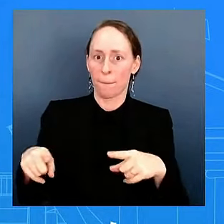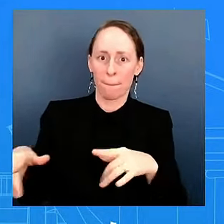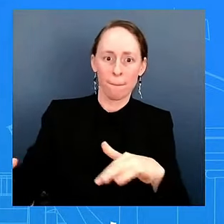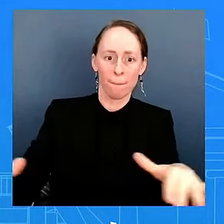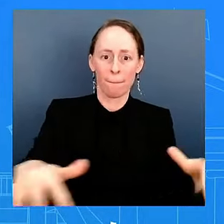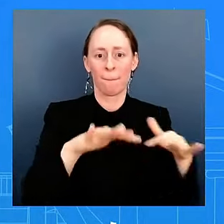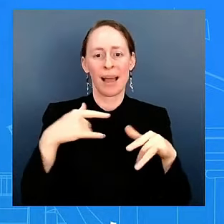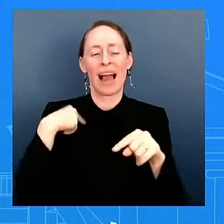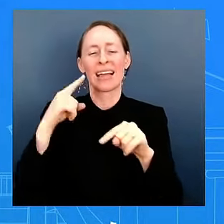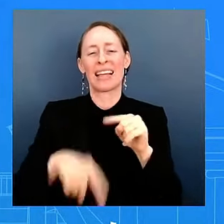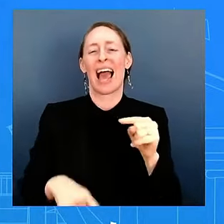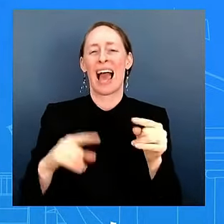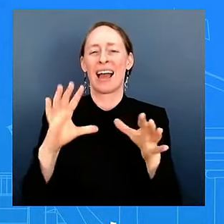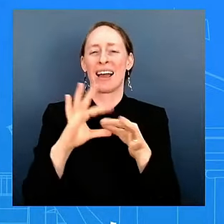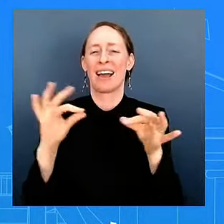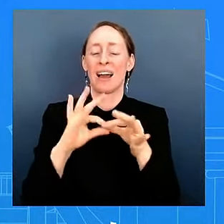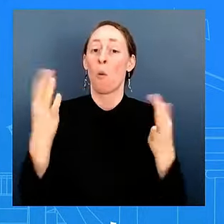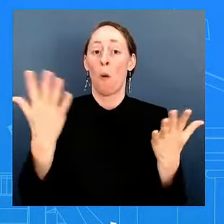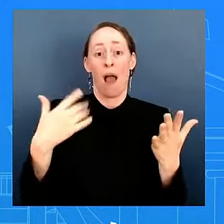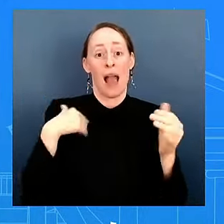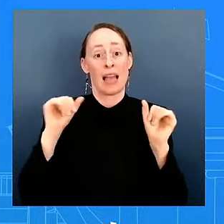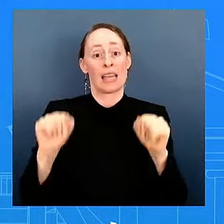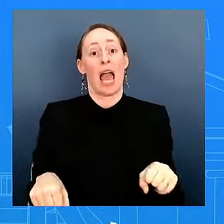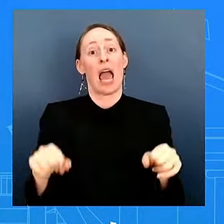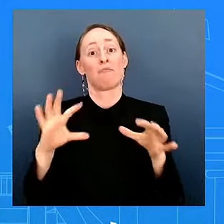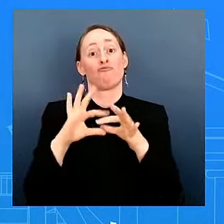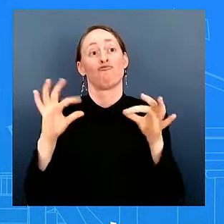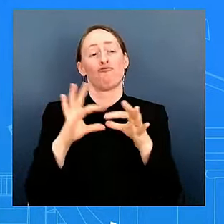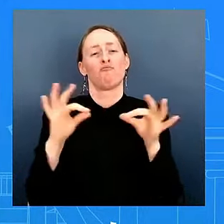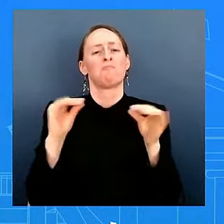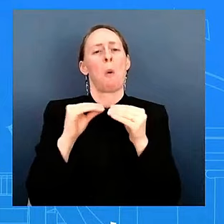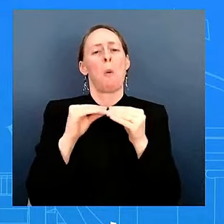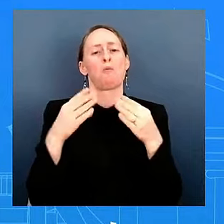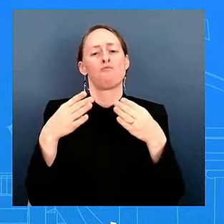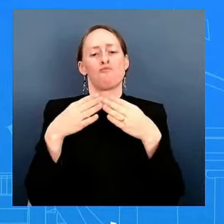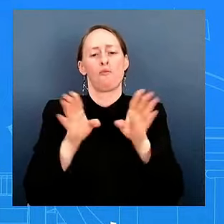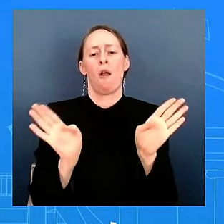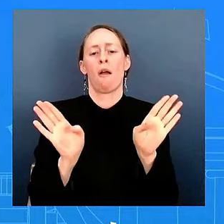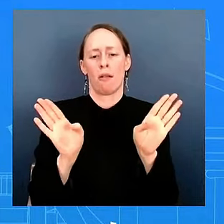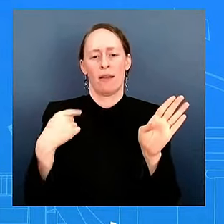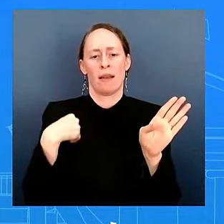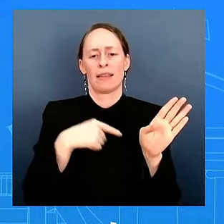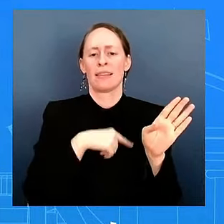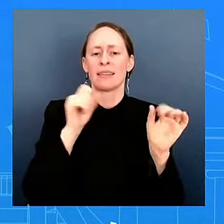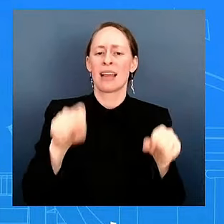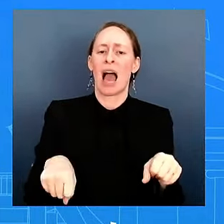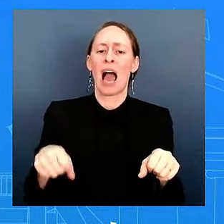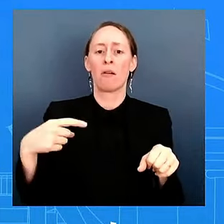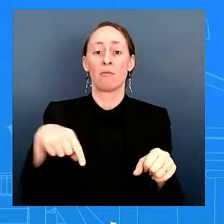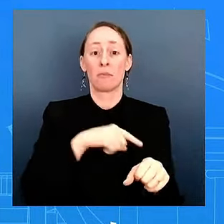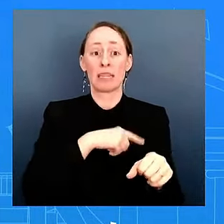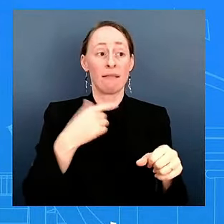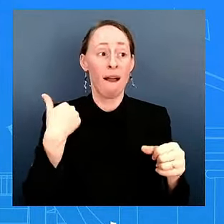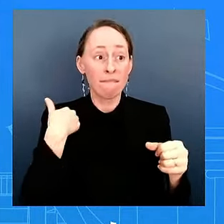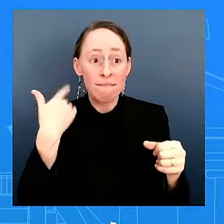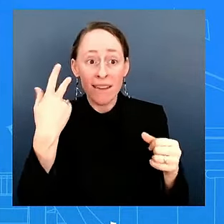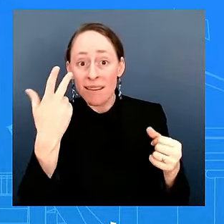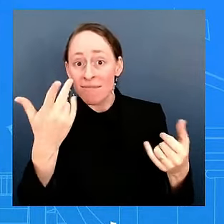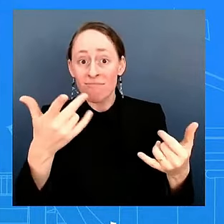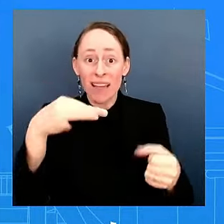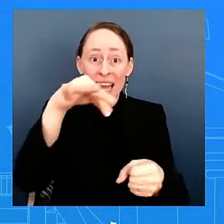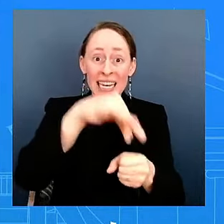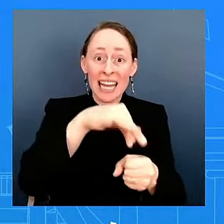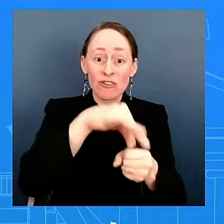more broadly, just as we do speak to when there is a primary election, we congratulate the winners of